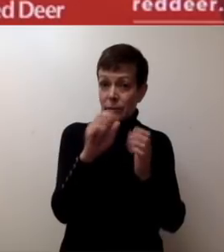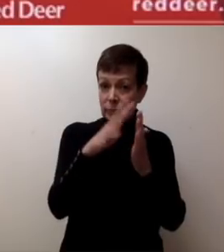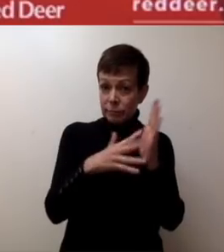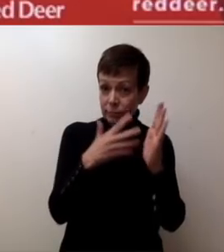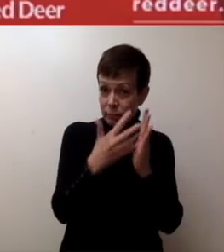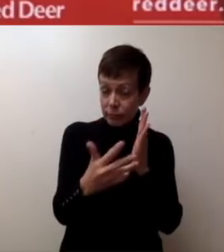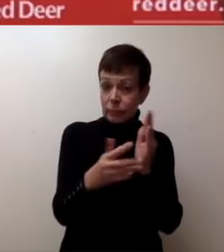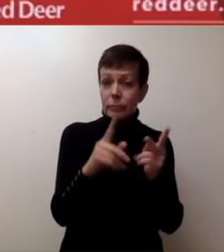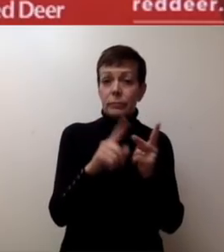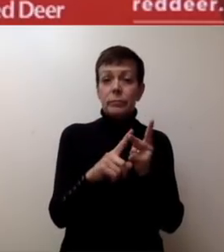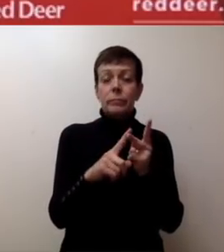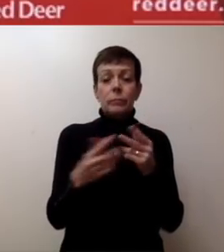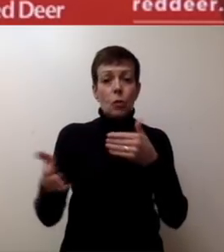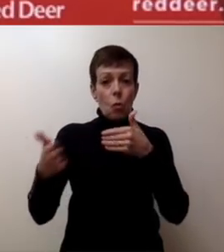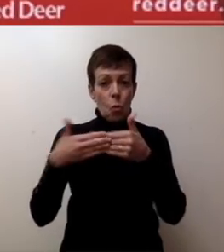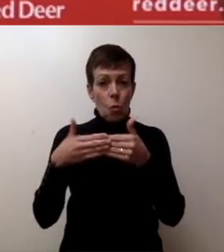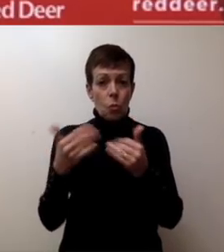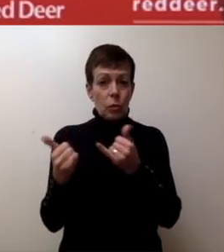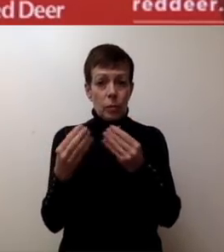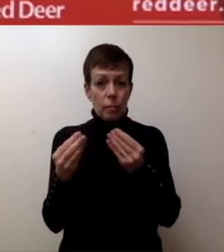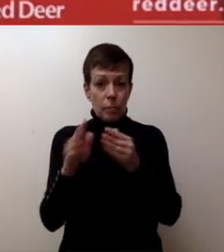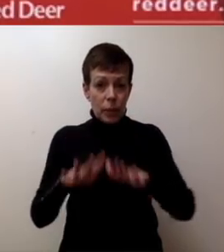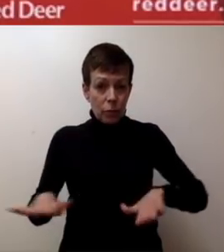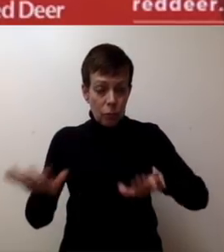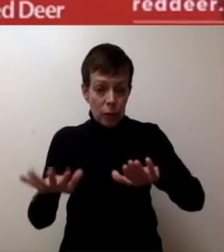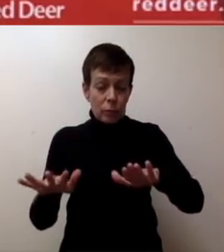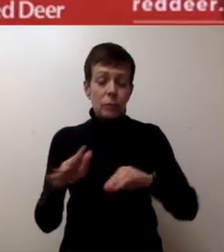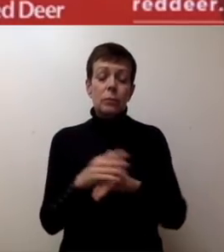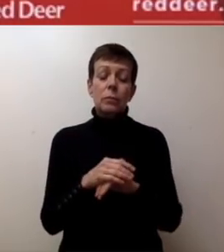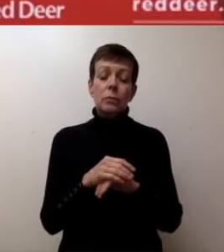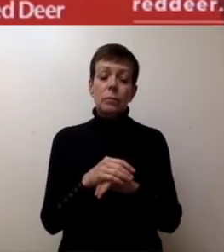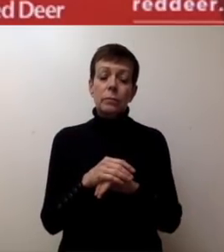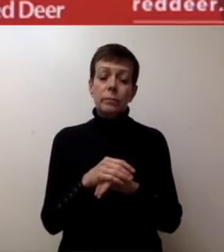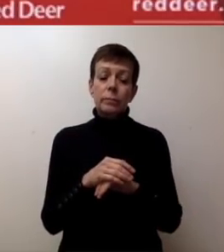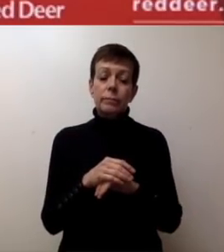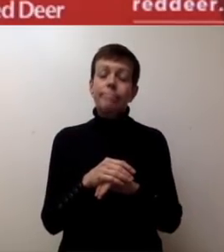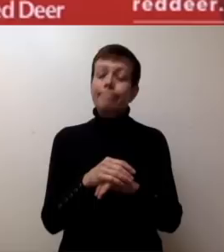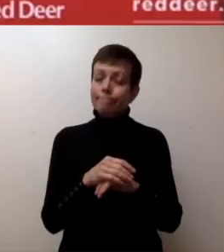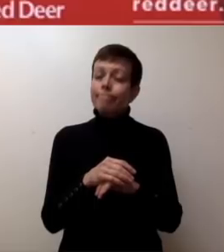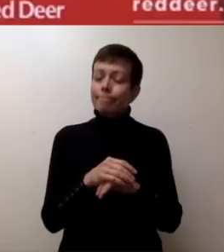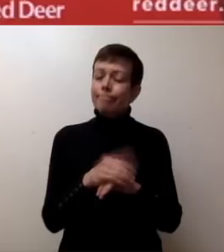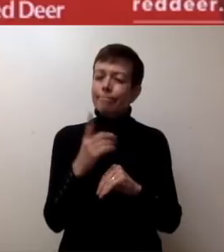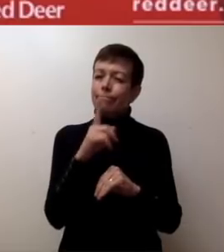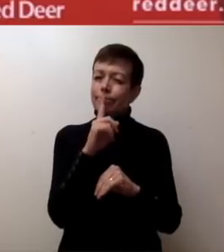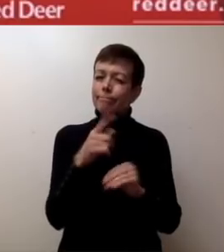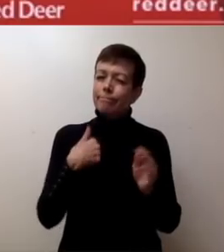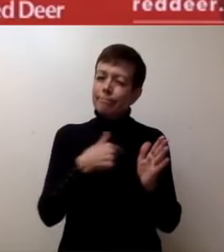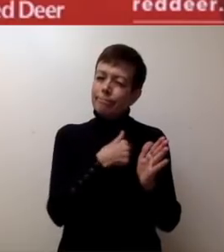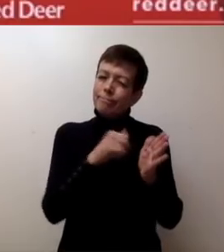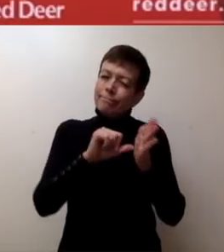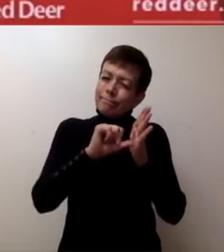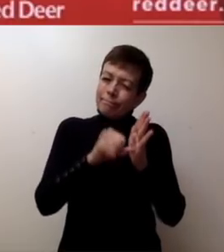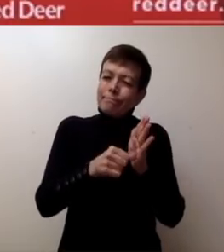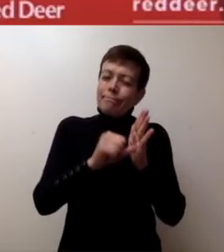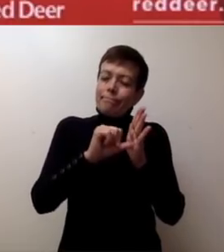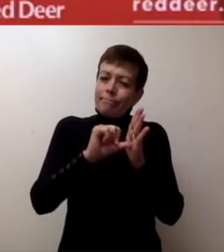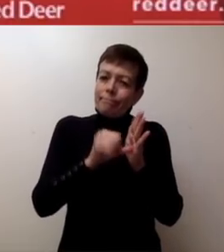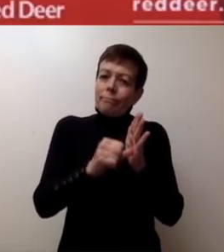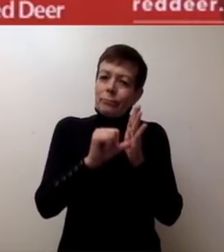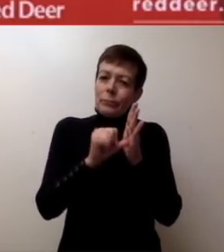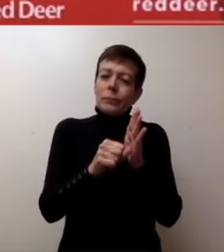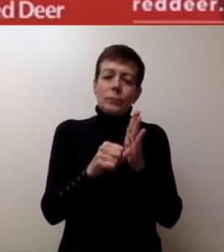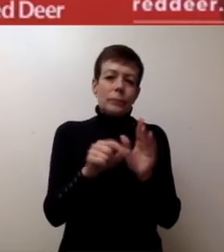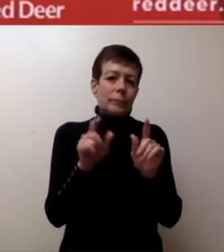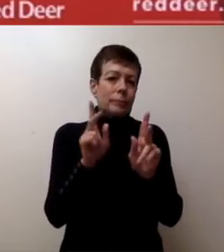playgrounds, we do continue to absolutely stress the importance to our residents of social